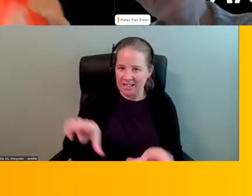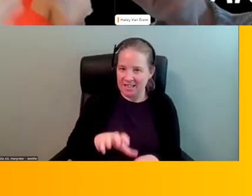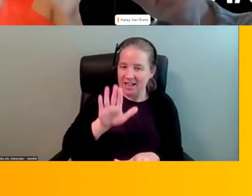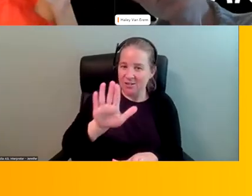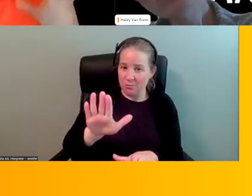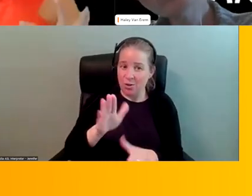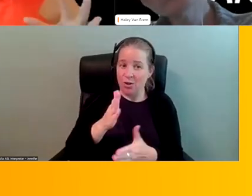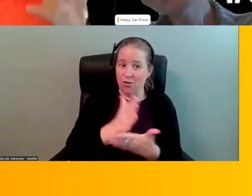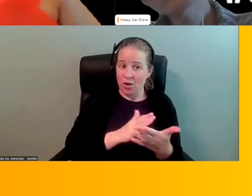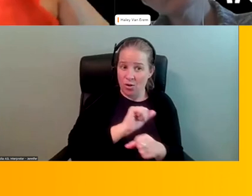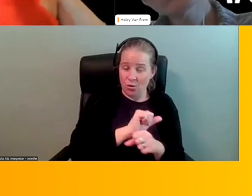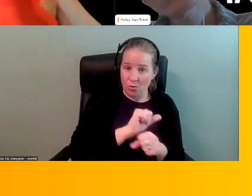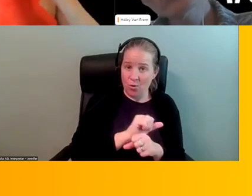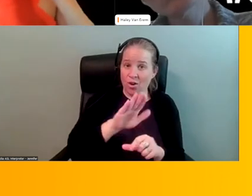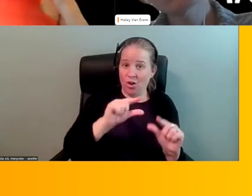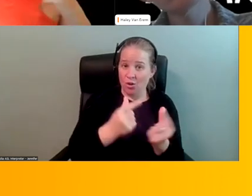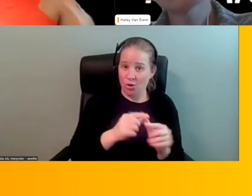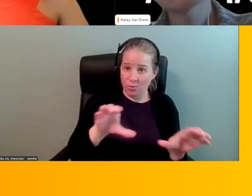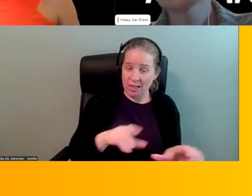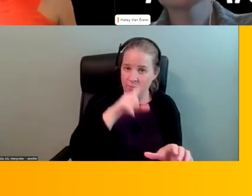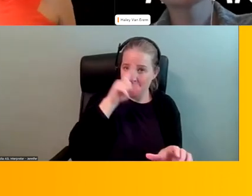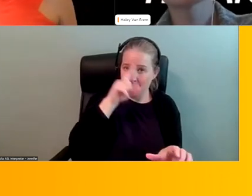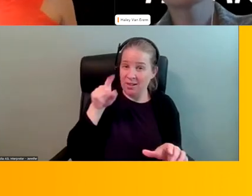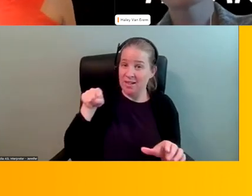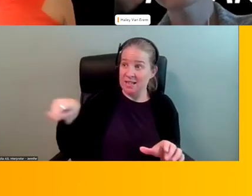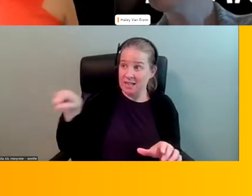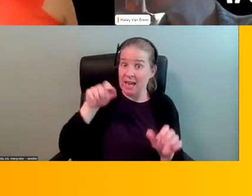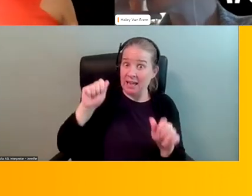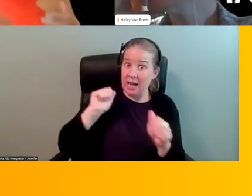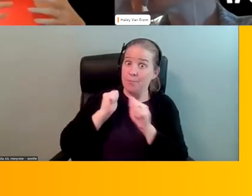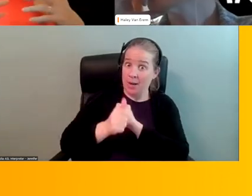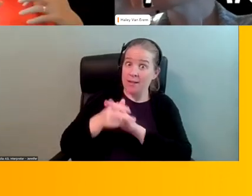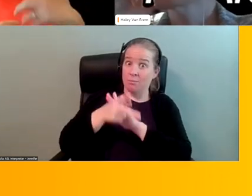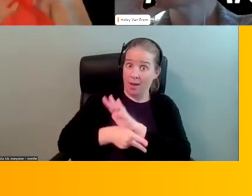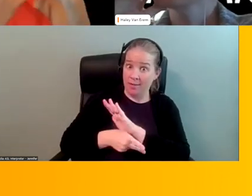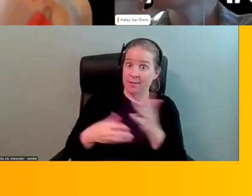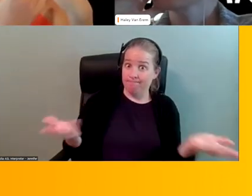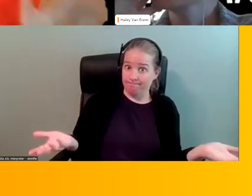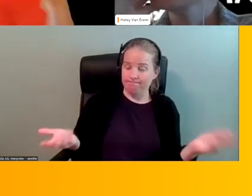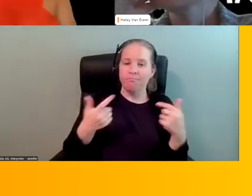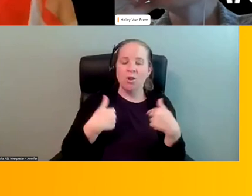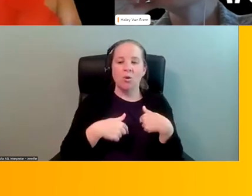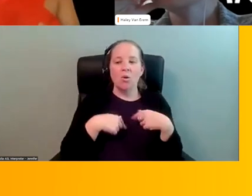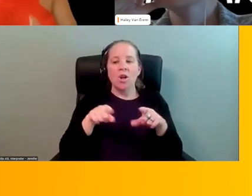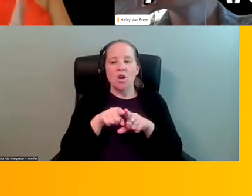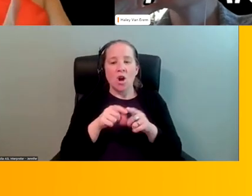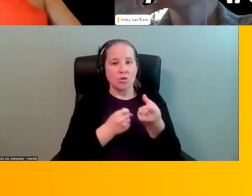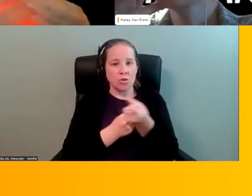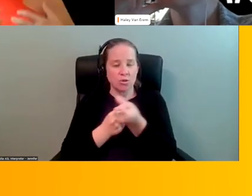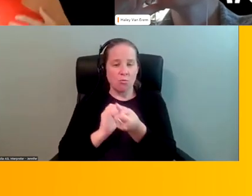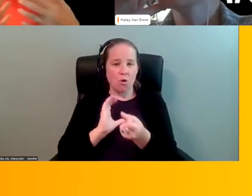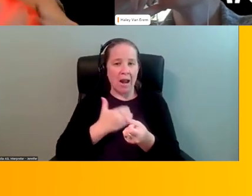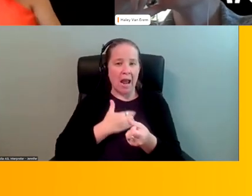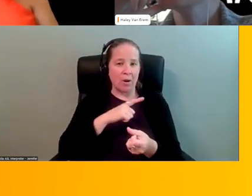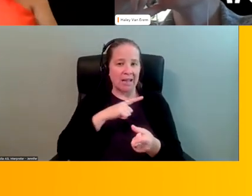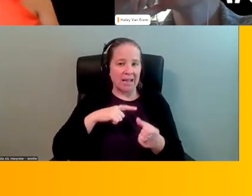that her and her group did because they're the ones who can pass policies and then we also support our legislators so